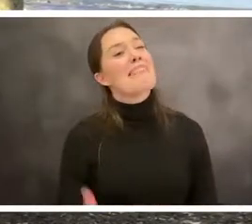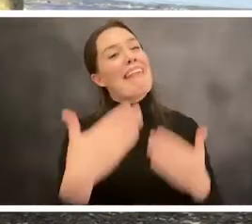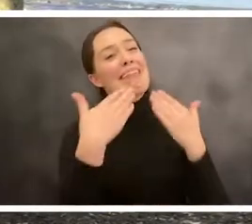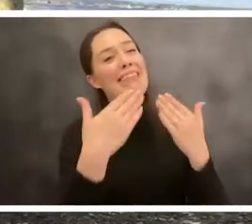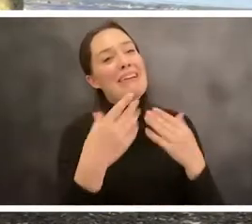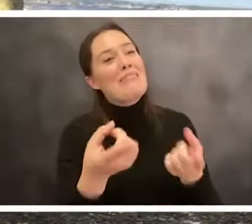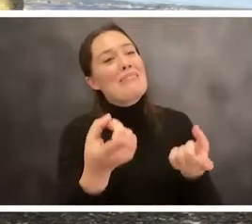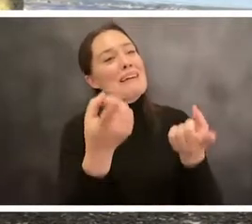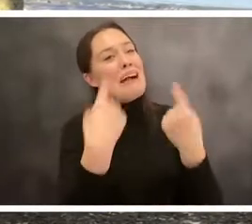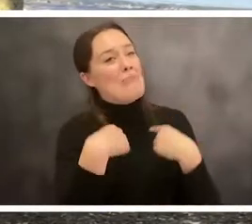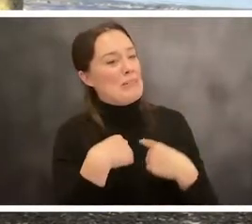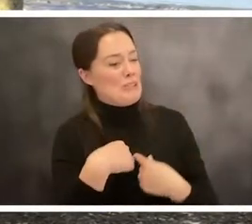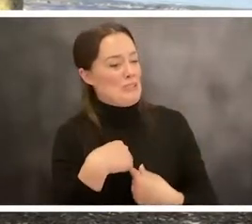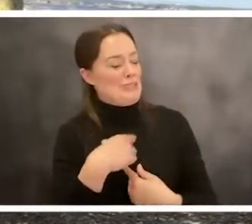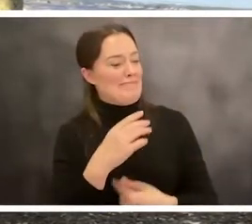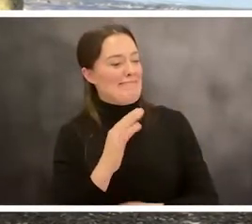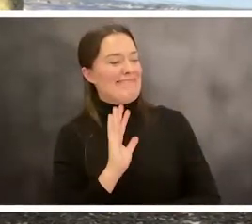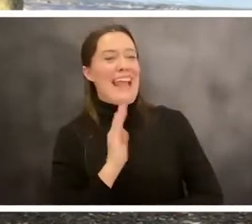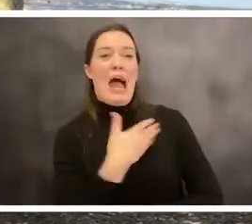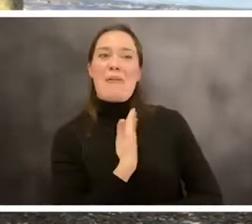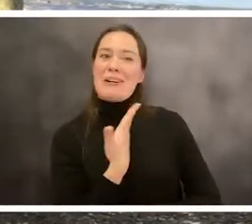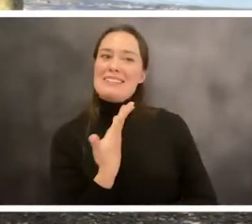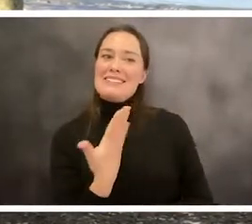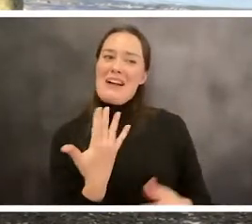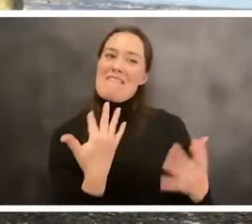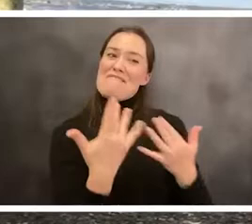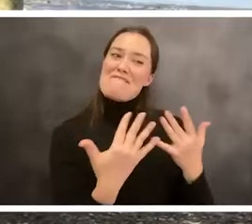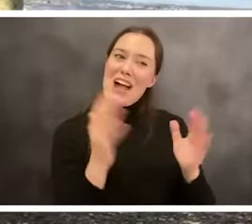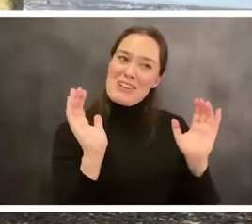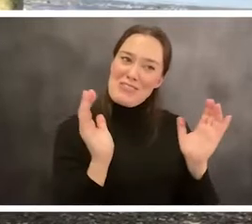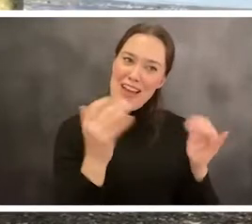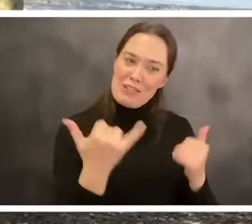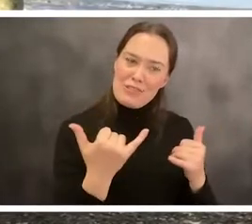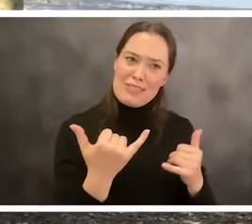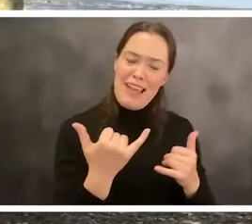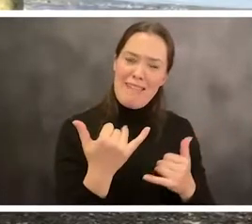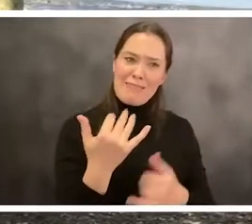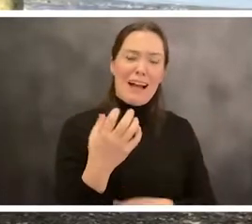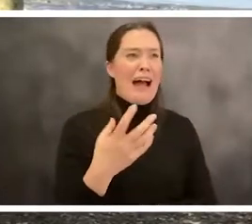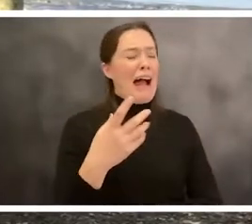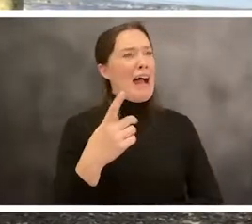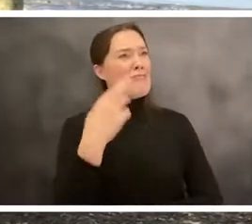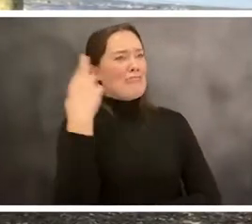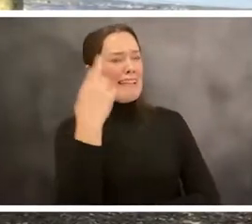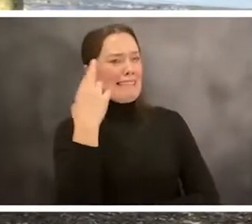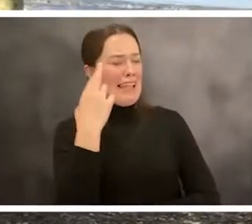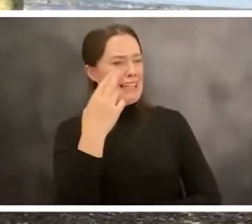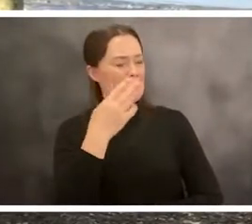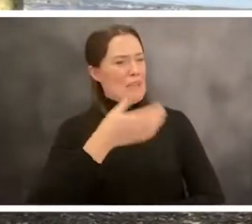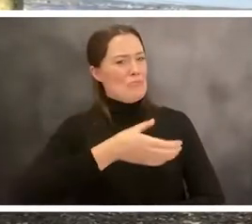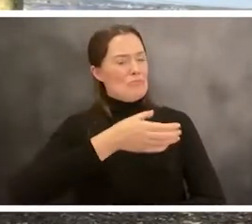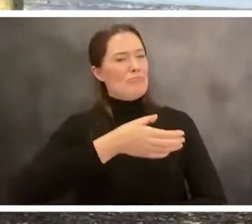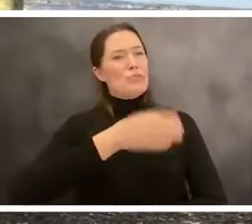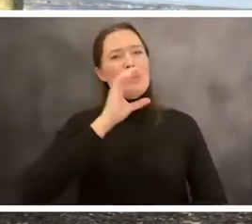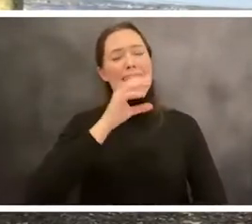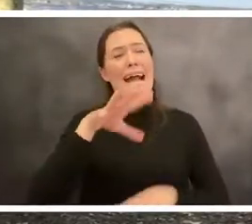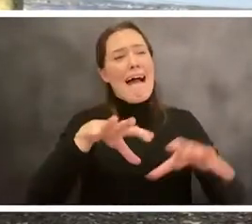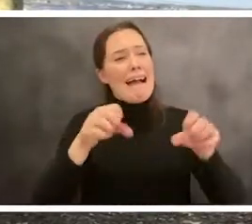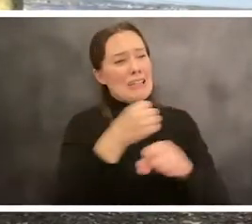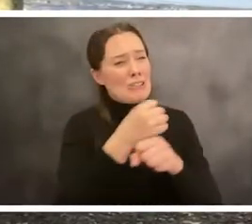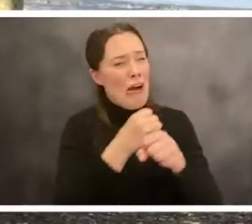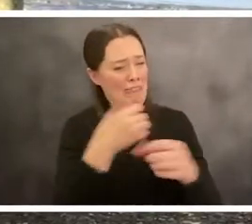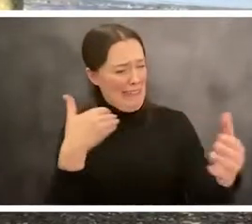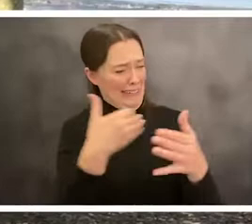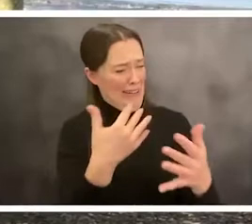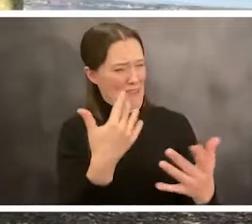guest at our, our, our fireside today on a, on a warm day. I realize I'm drinking iced coffee by a, by a fire, which is, but